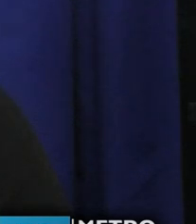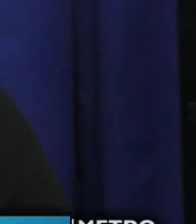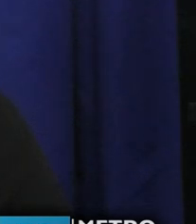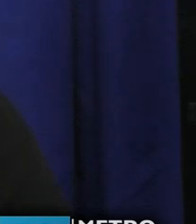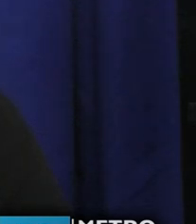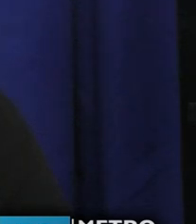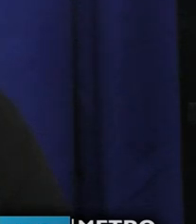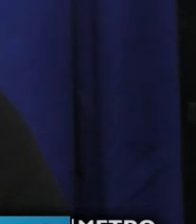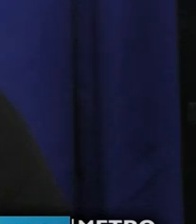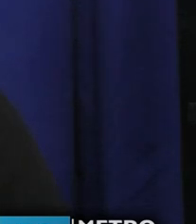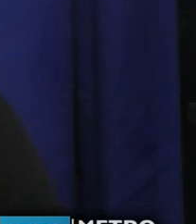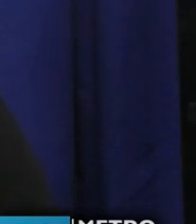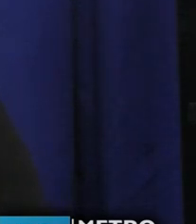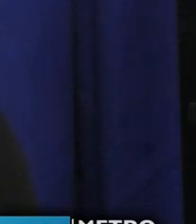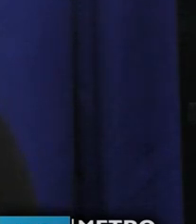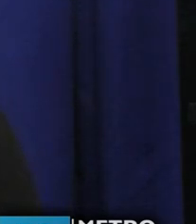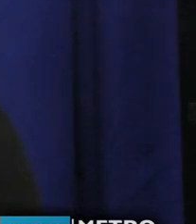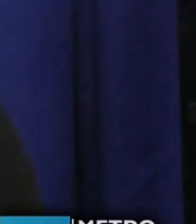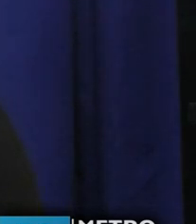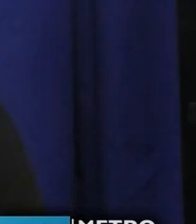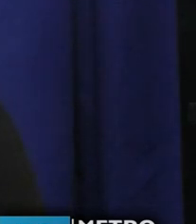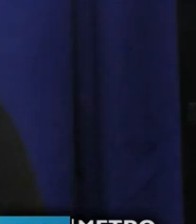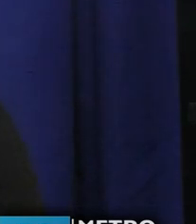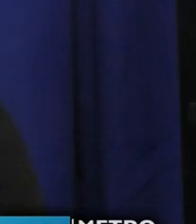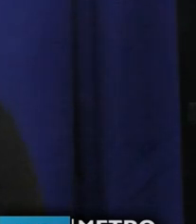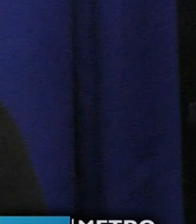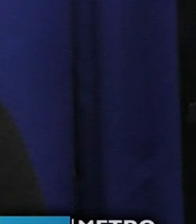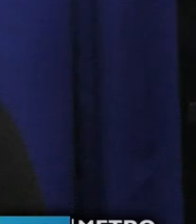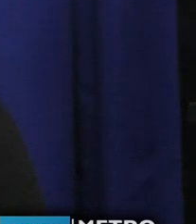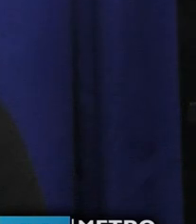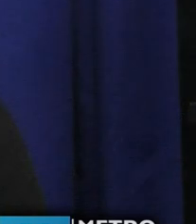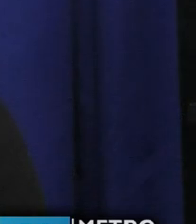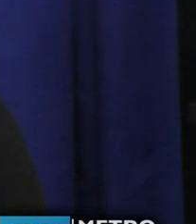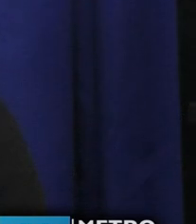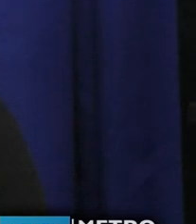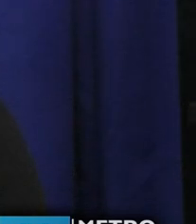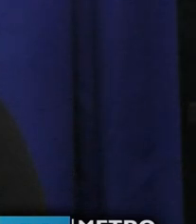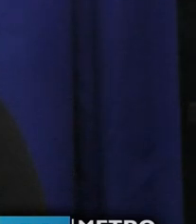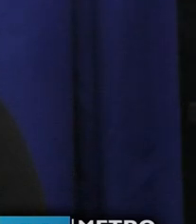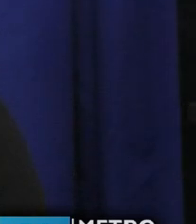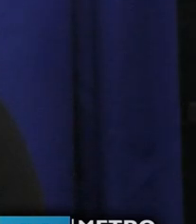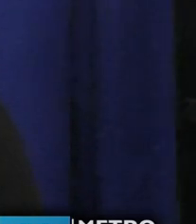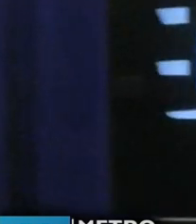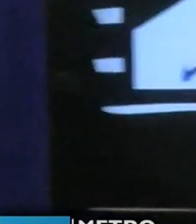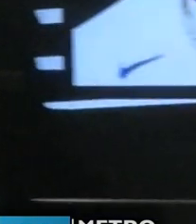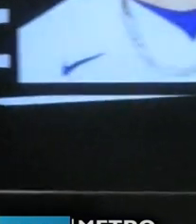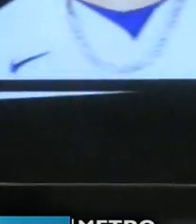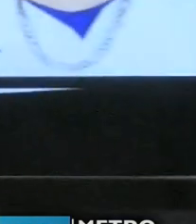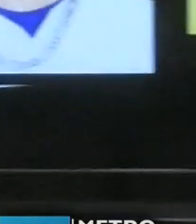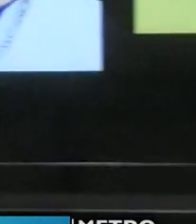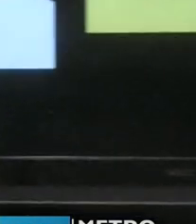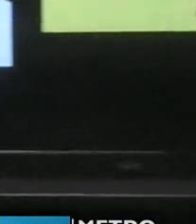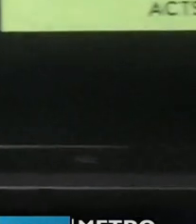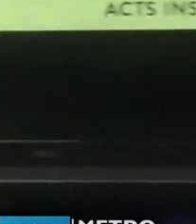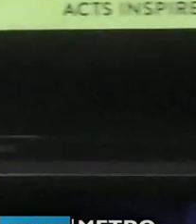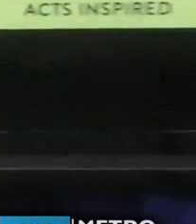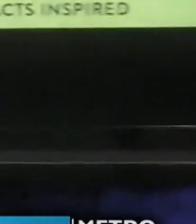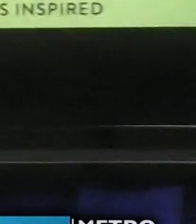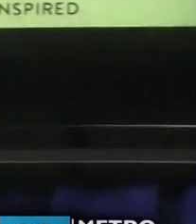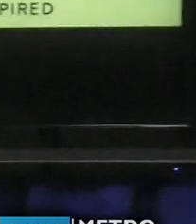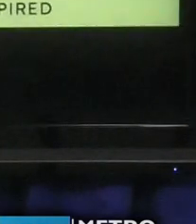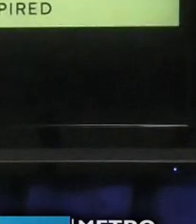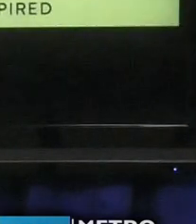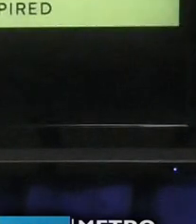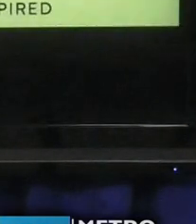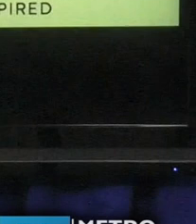addition to being a leader on the field, Mookie is the co-founder and president of Acts Inspired by Mookie Foundation, through